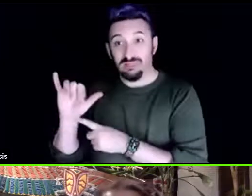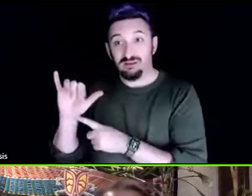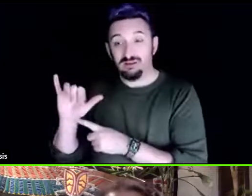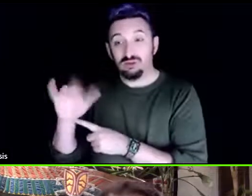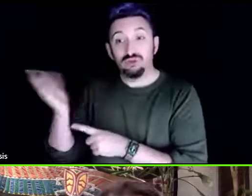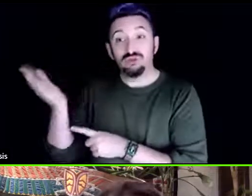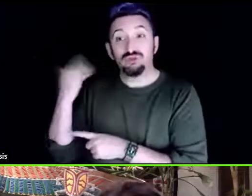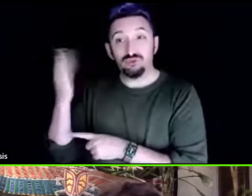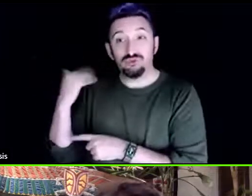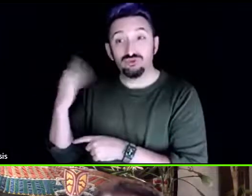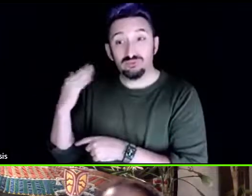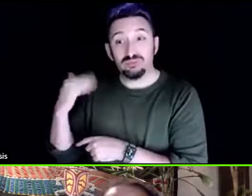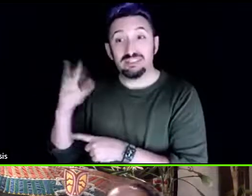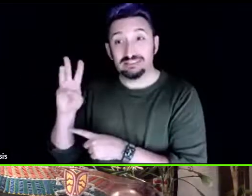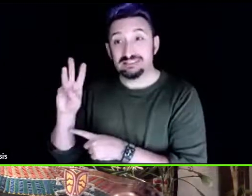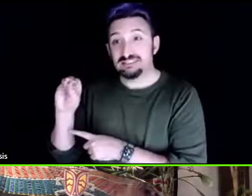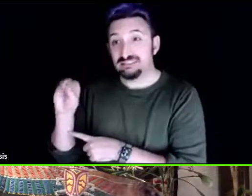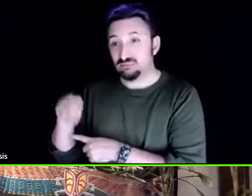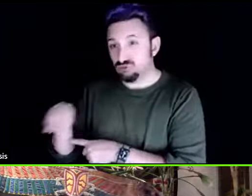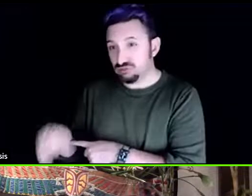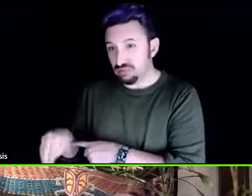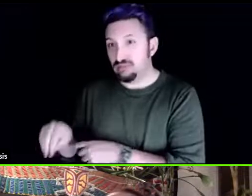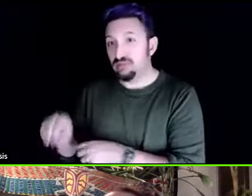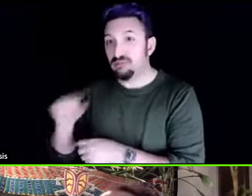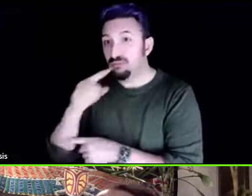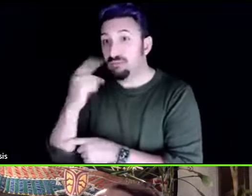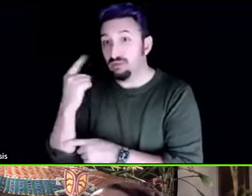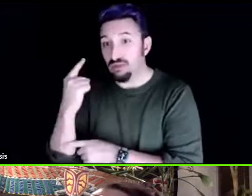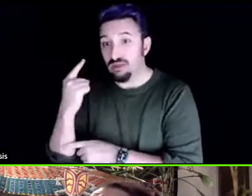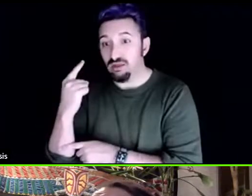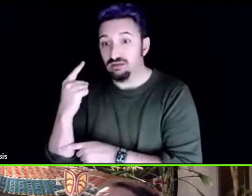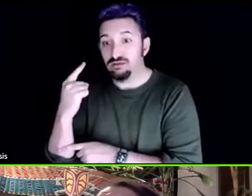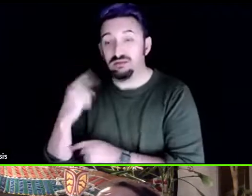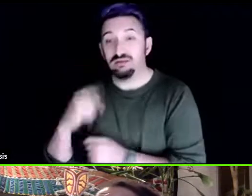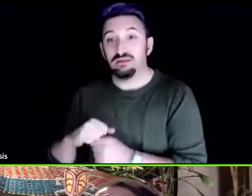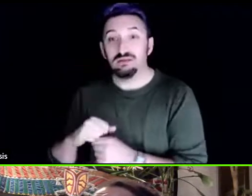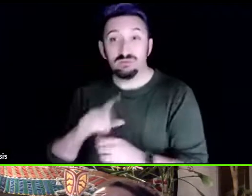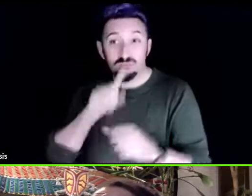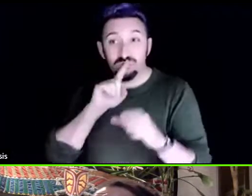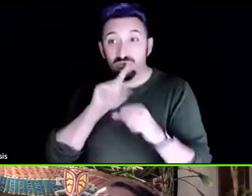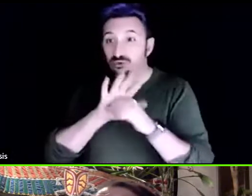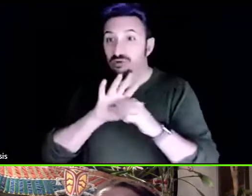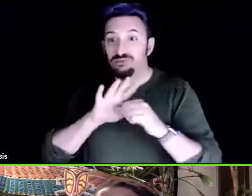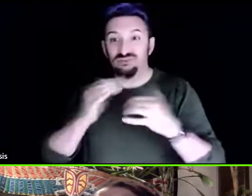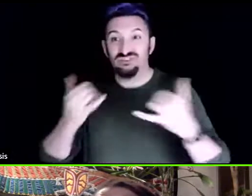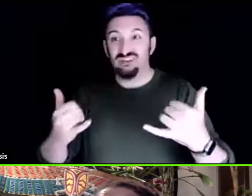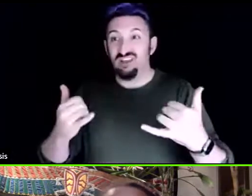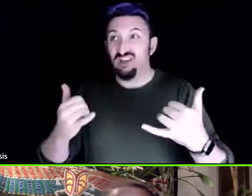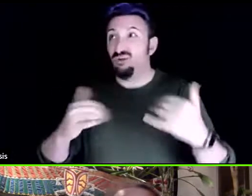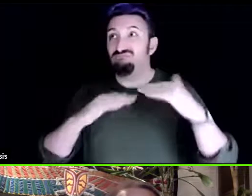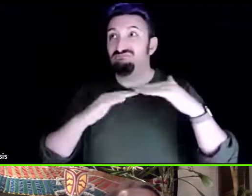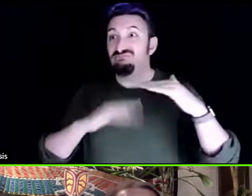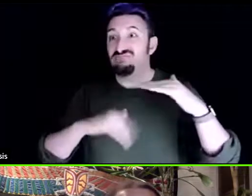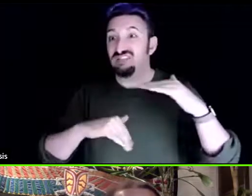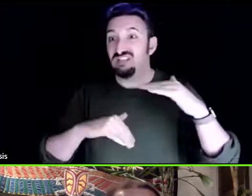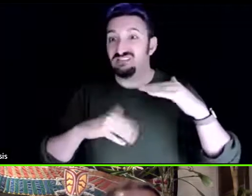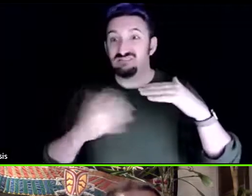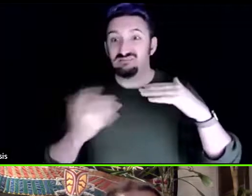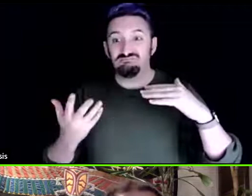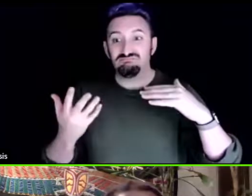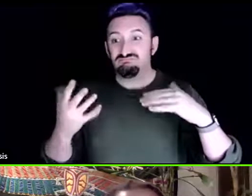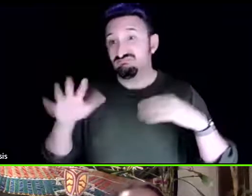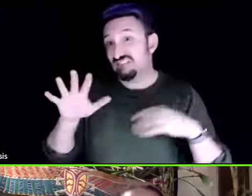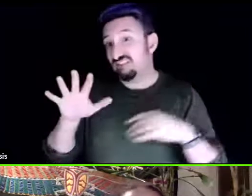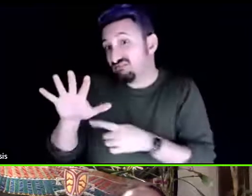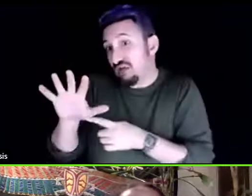high as 60 percent and i promise you now that it is less it's like somewhere around five percent